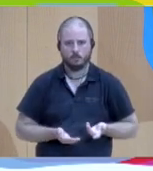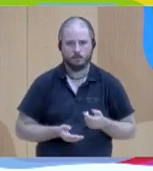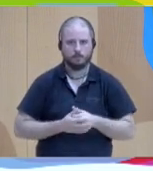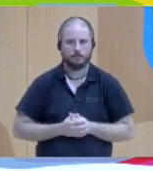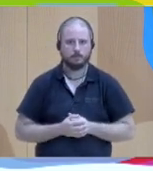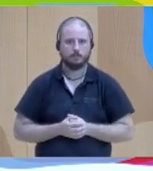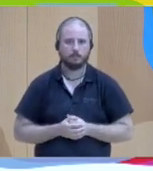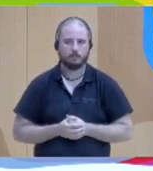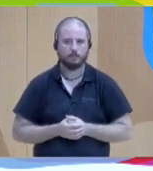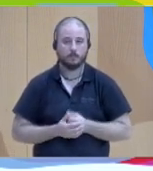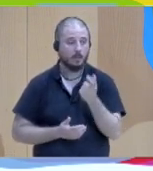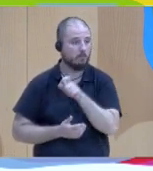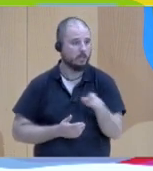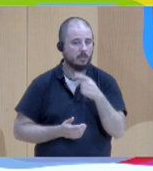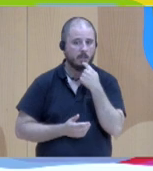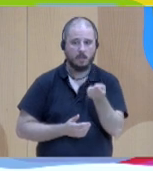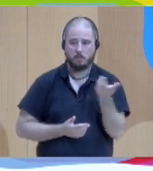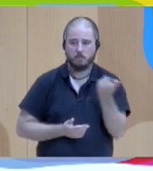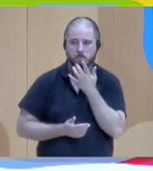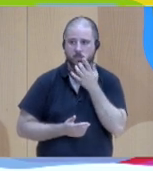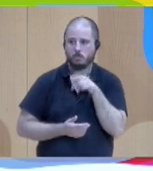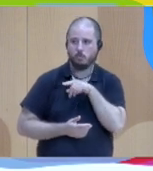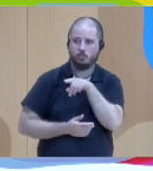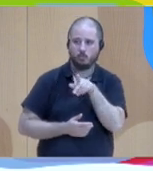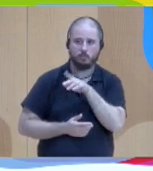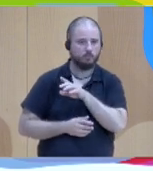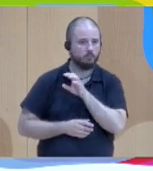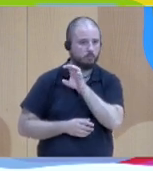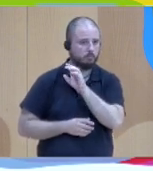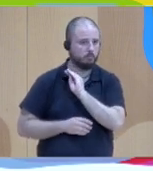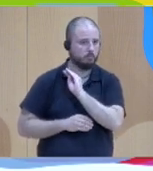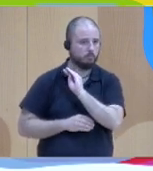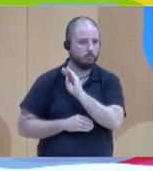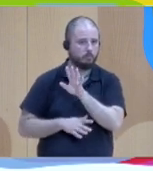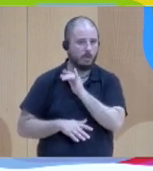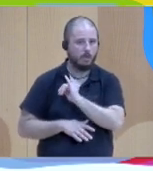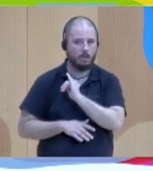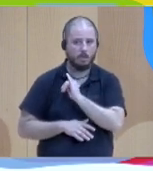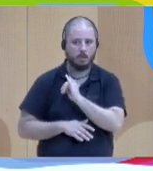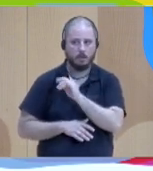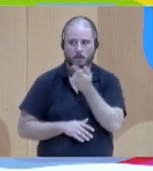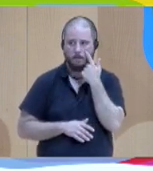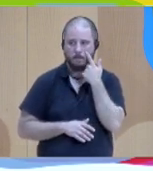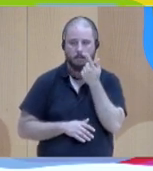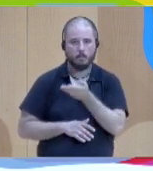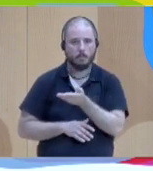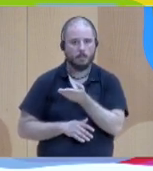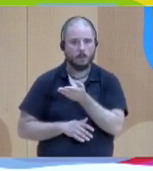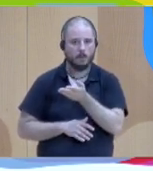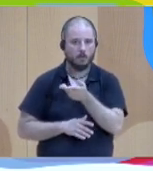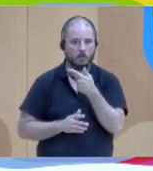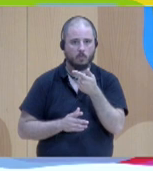do you have experiences where multi-professional networks might get stuck? Yes. You go